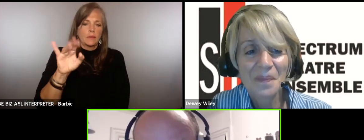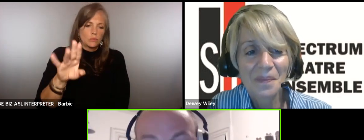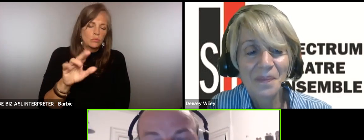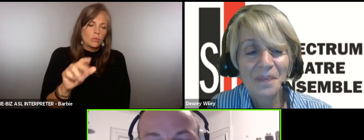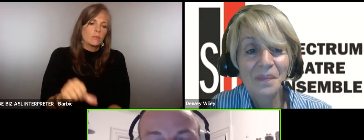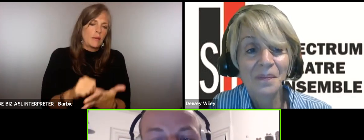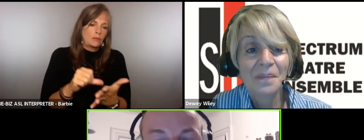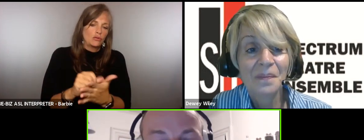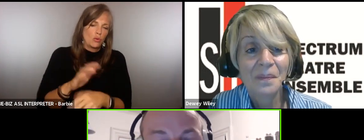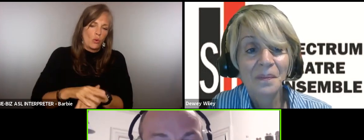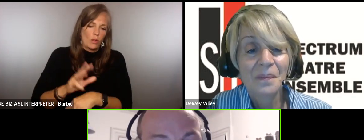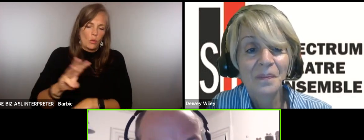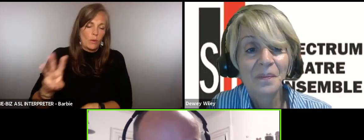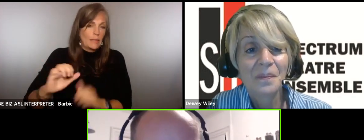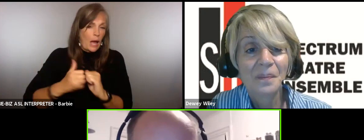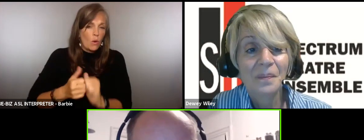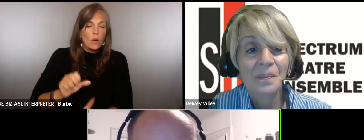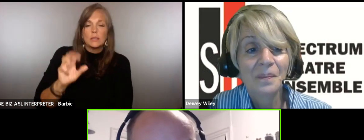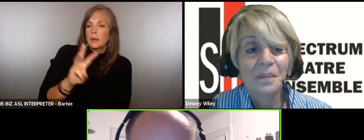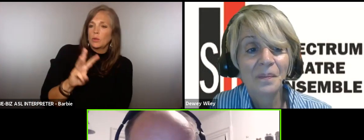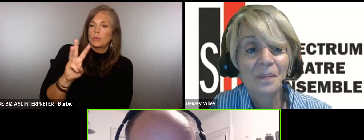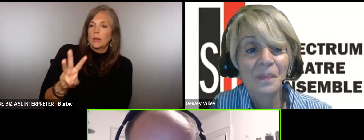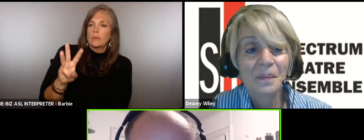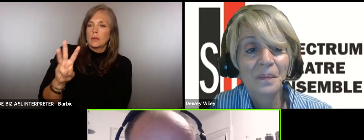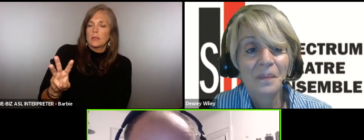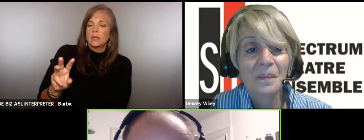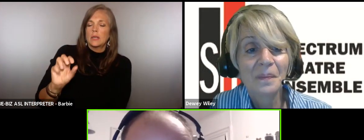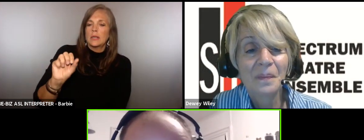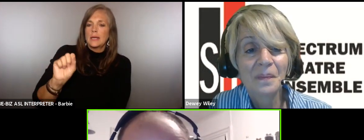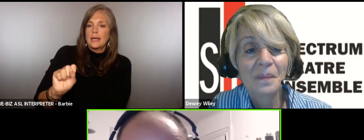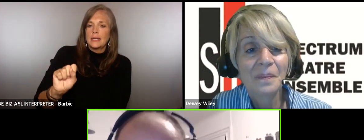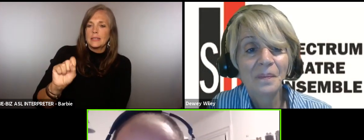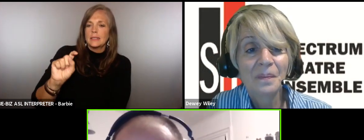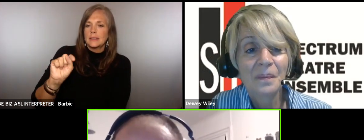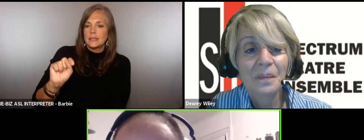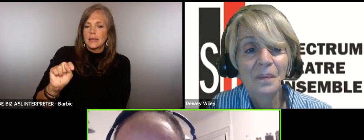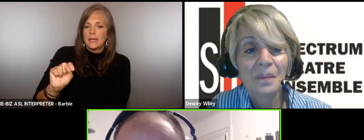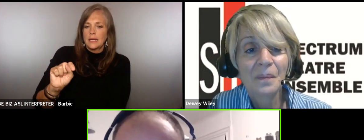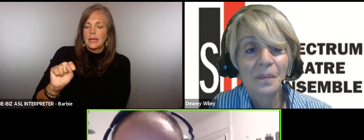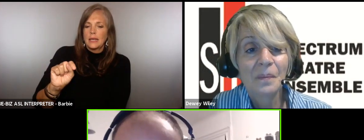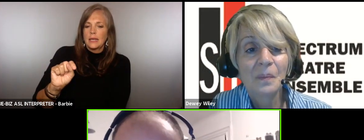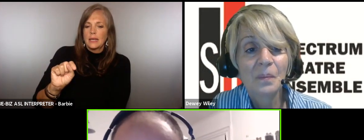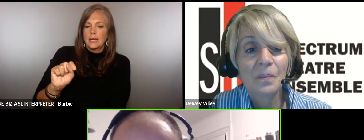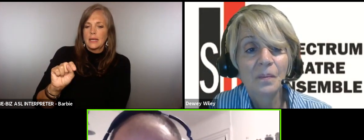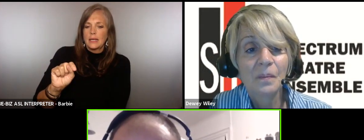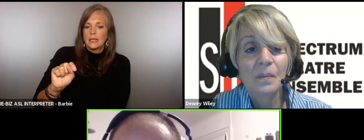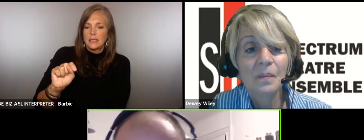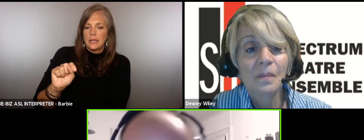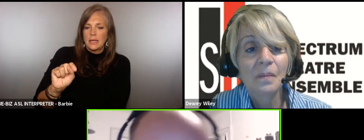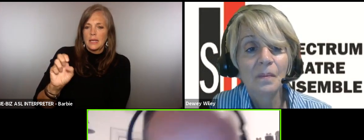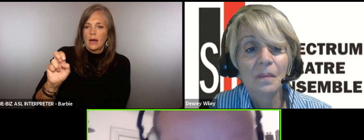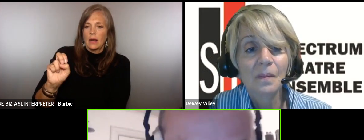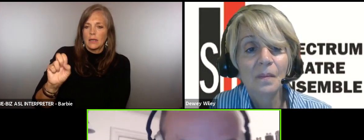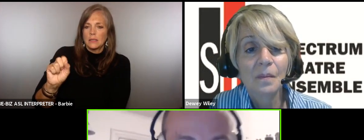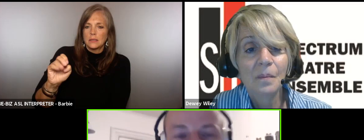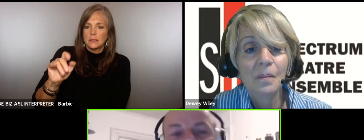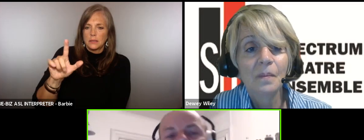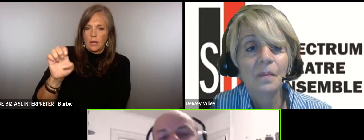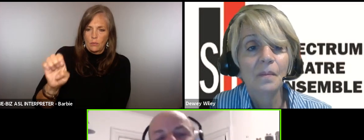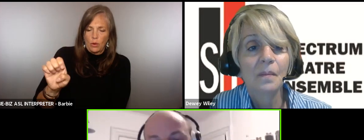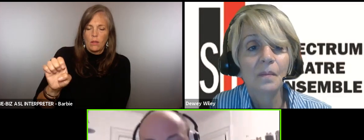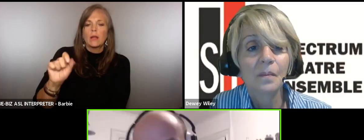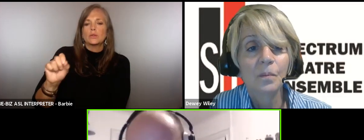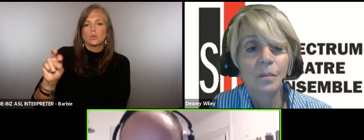website at www.ste oh actually let's just go st ensemble